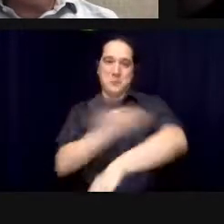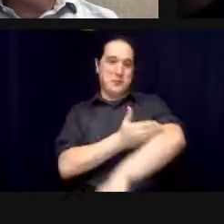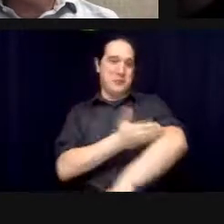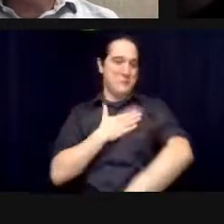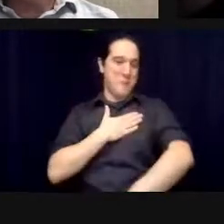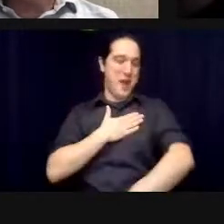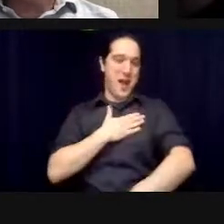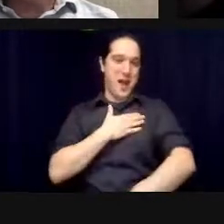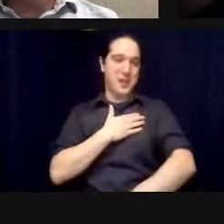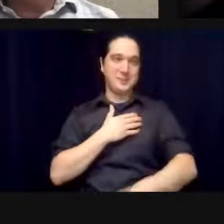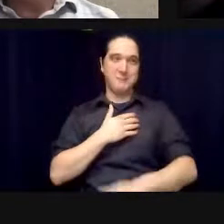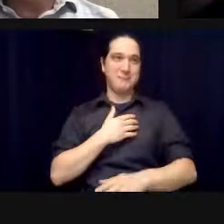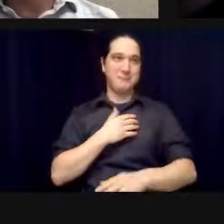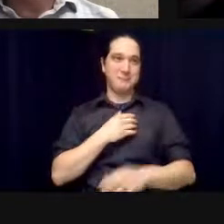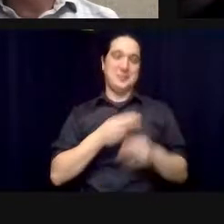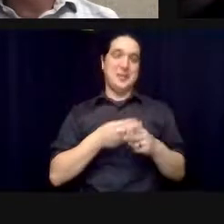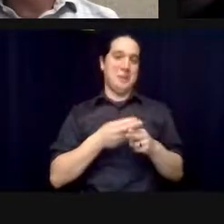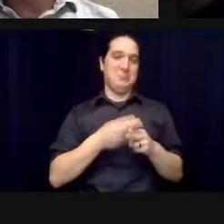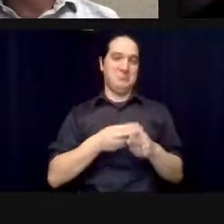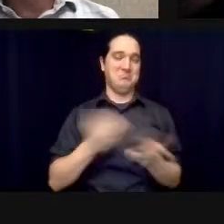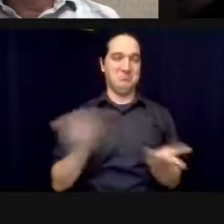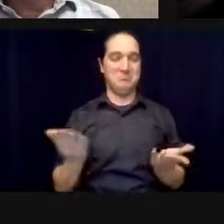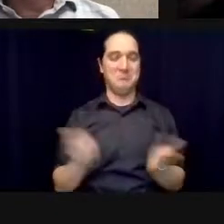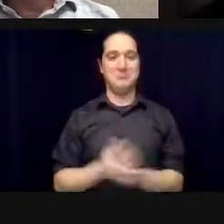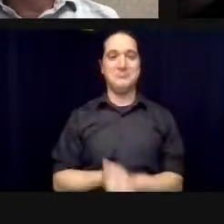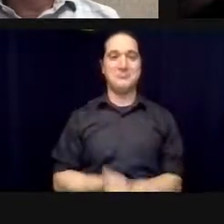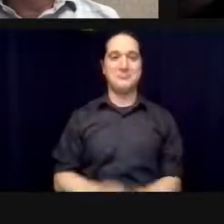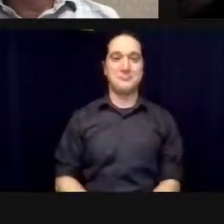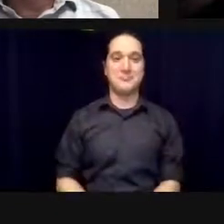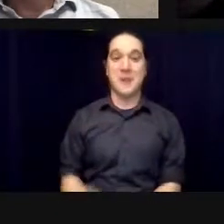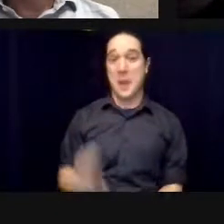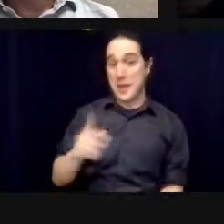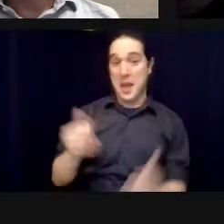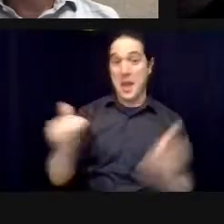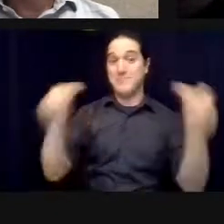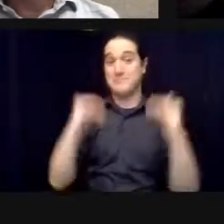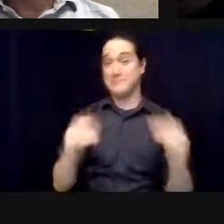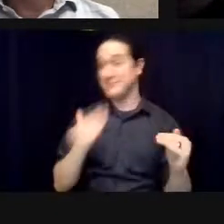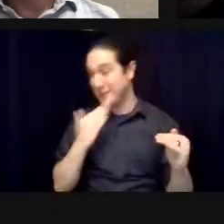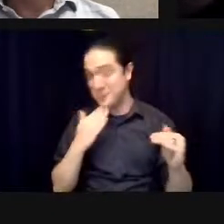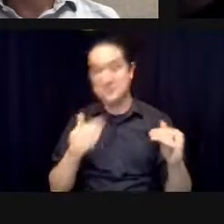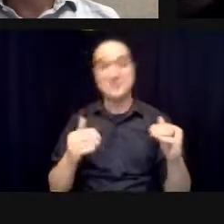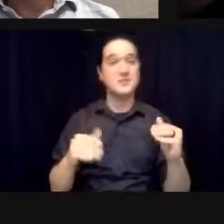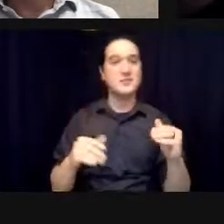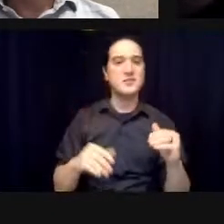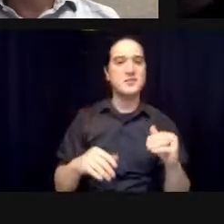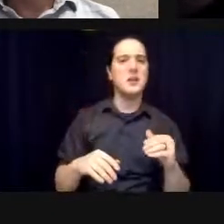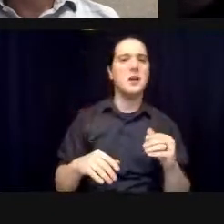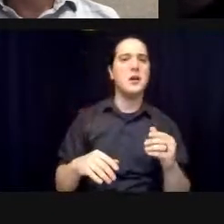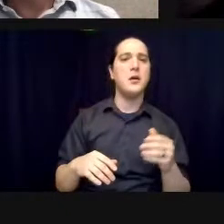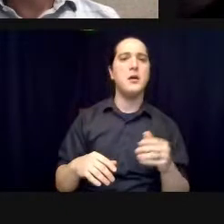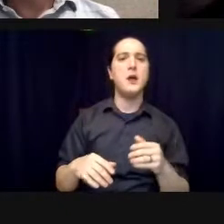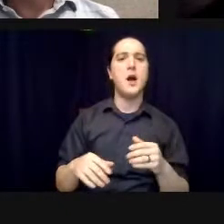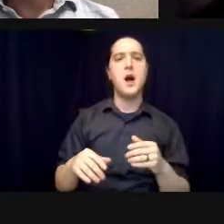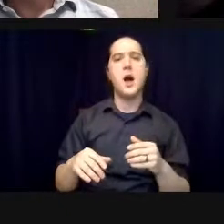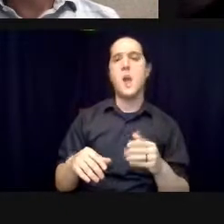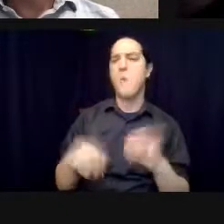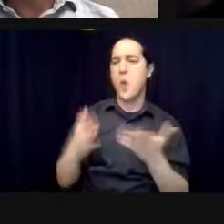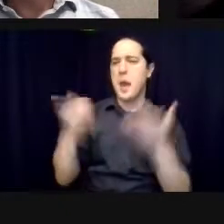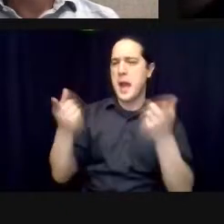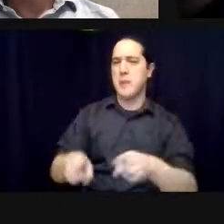what has happened to john allen john allen just celebrated his 91st uh birthday